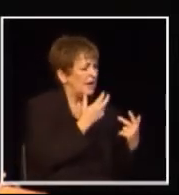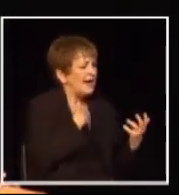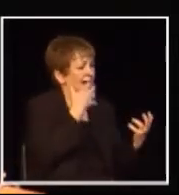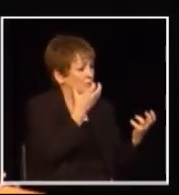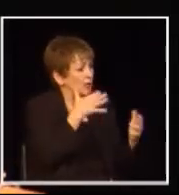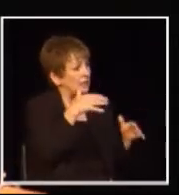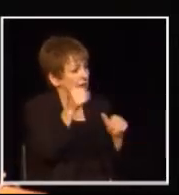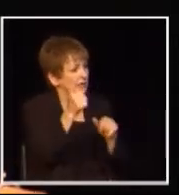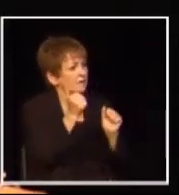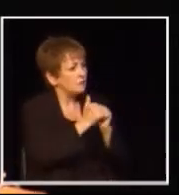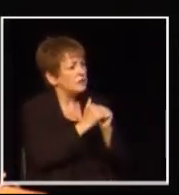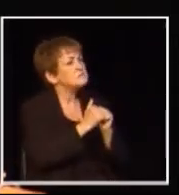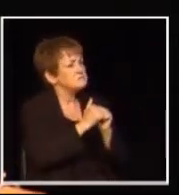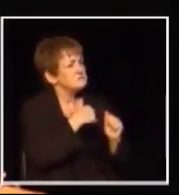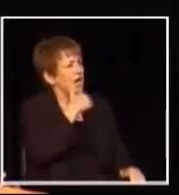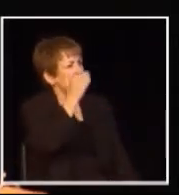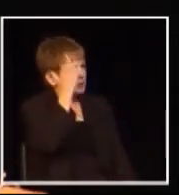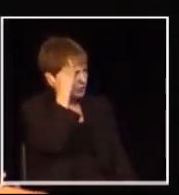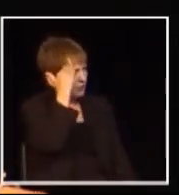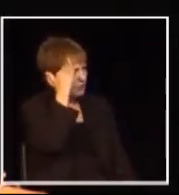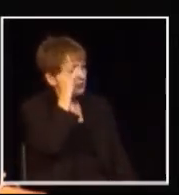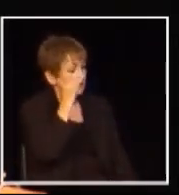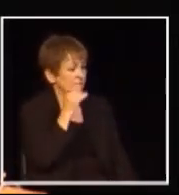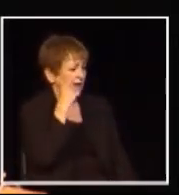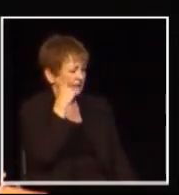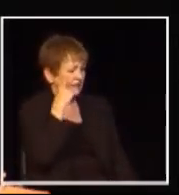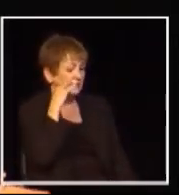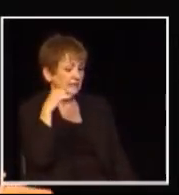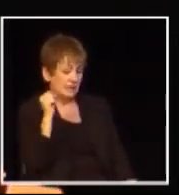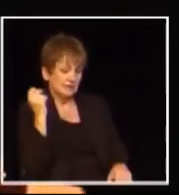before I leave tonight I'd like to hear once again please